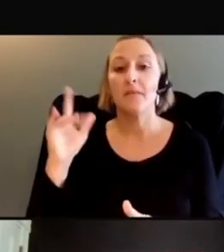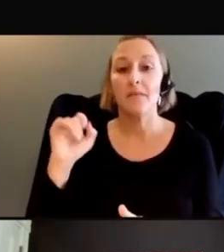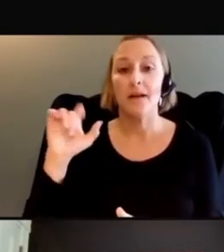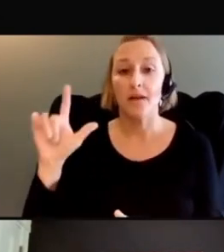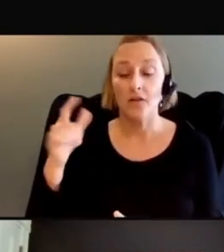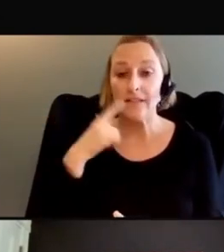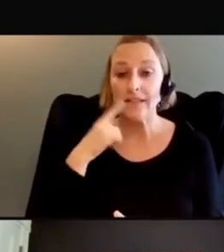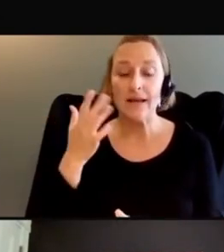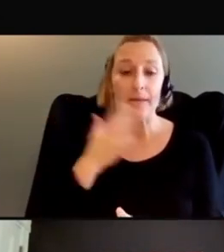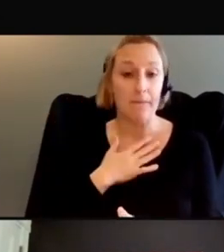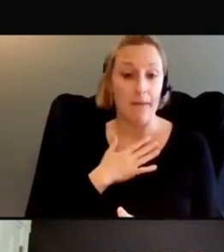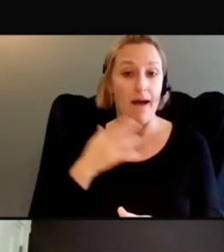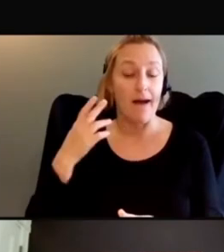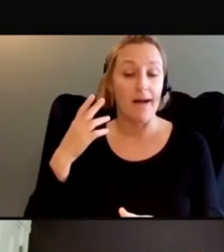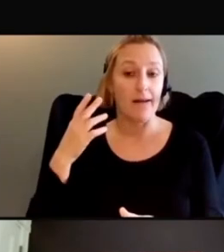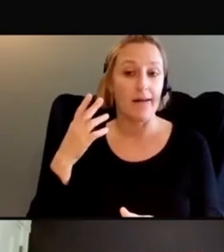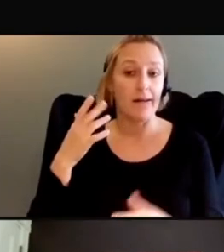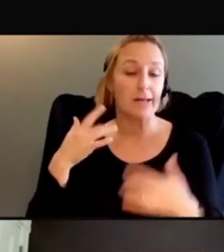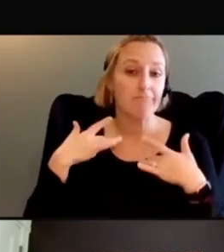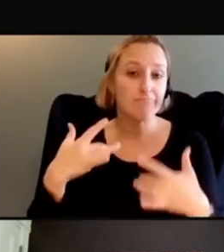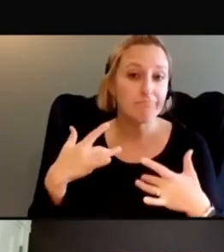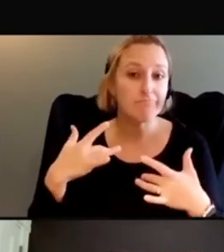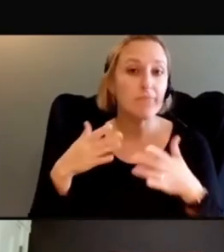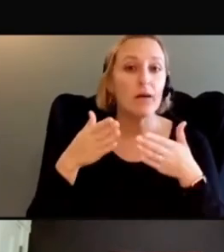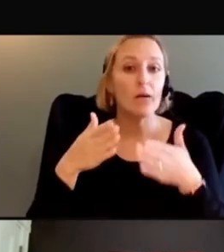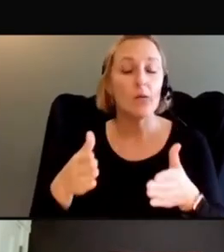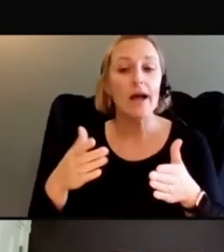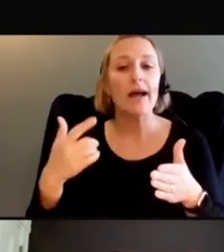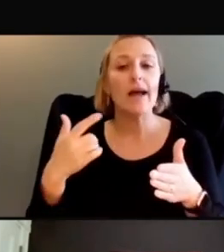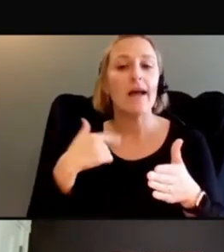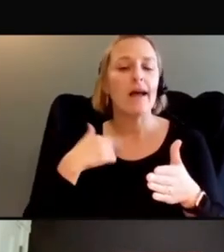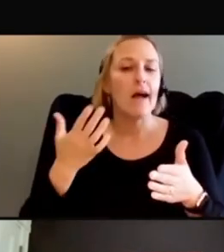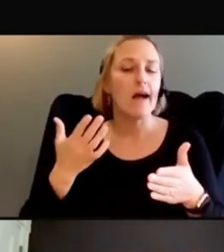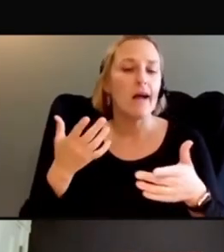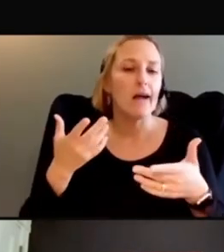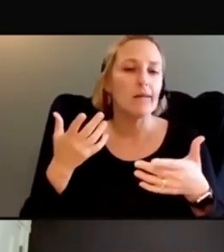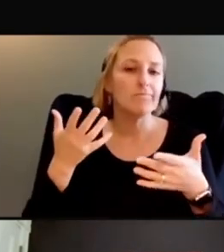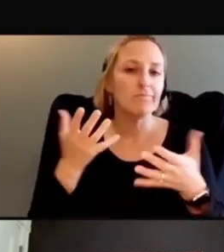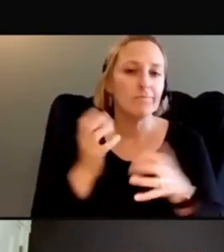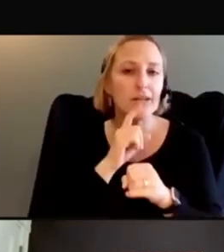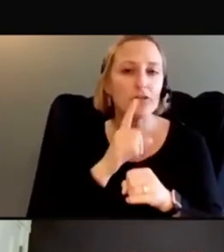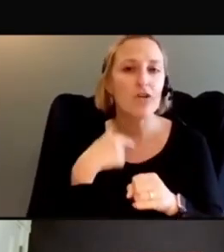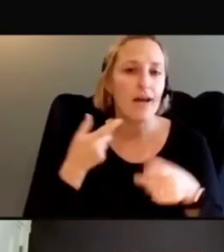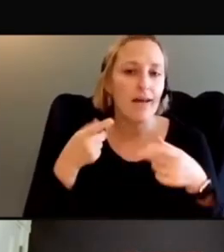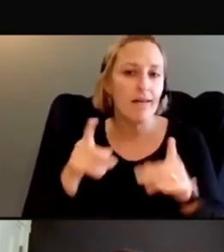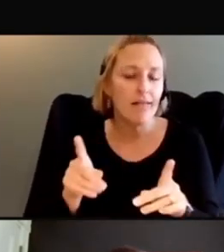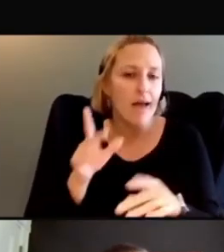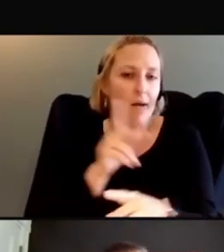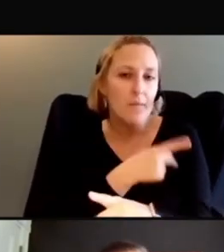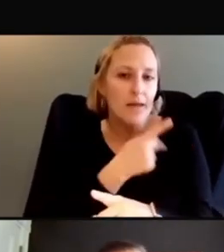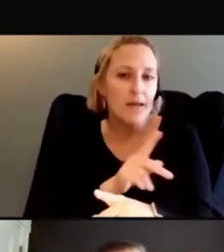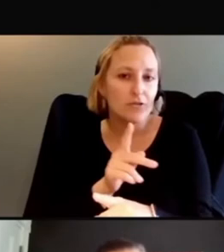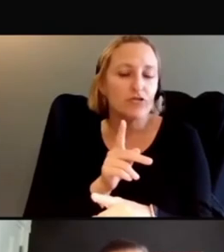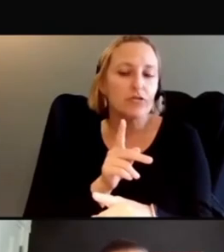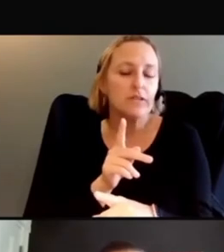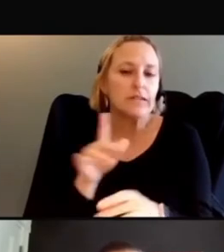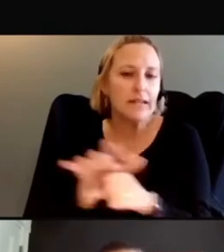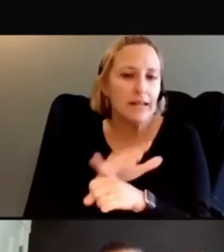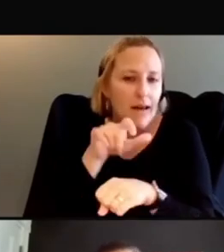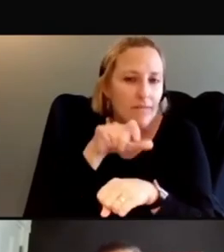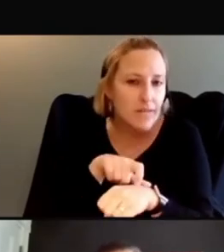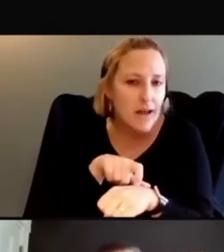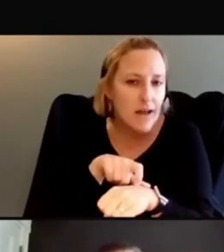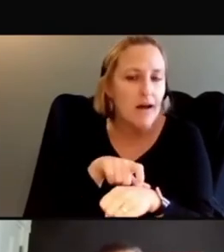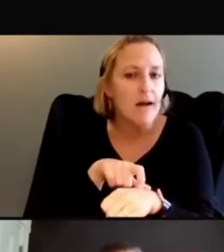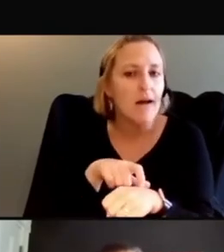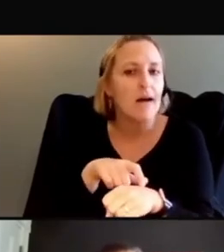the patients, give the patients adequate time to take the informed consent home and